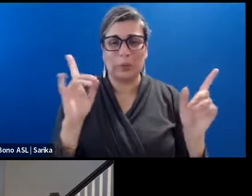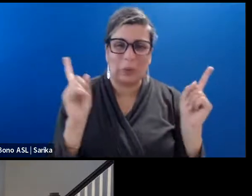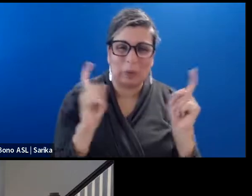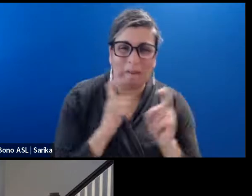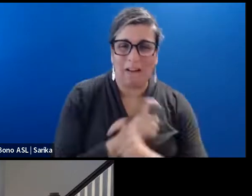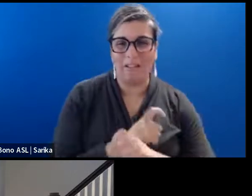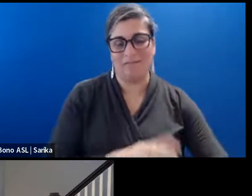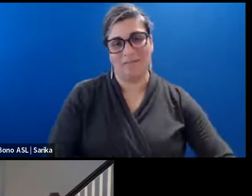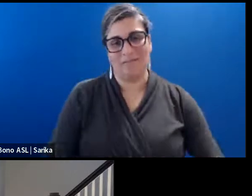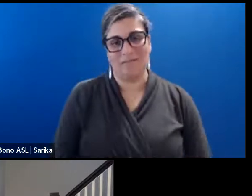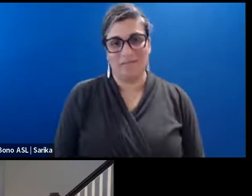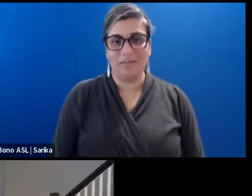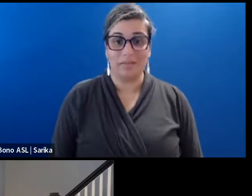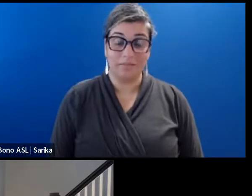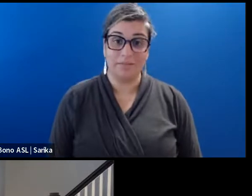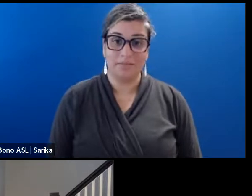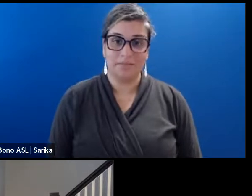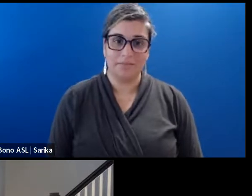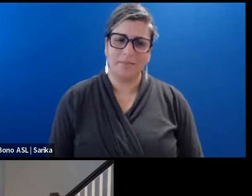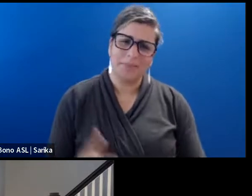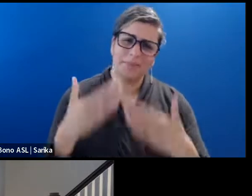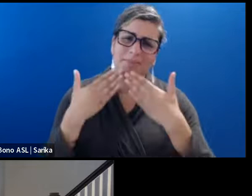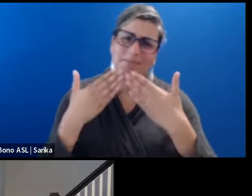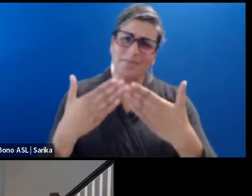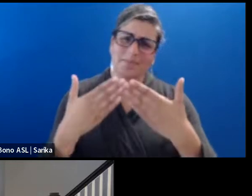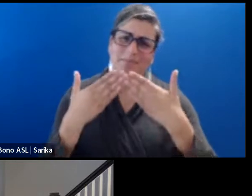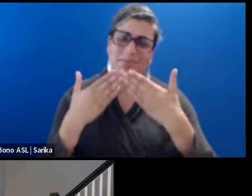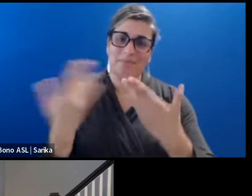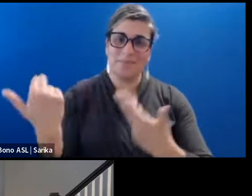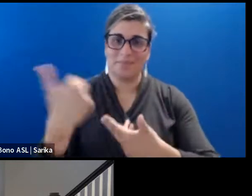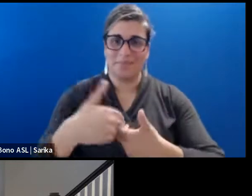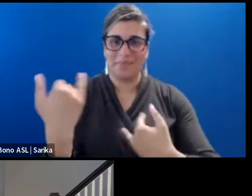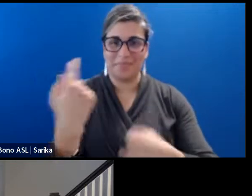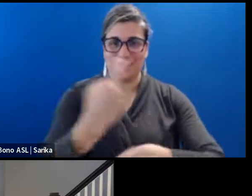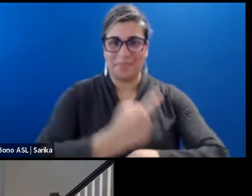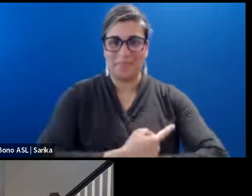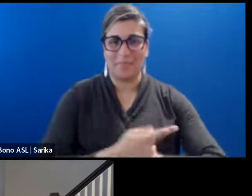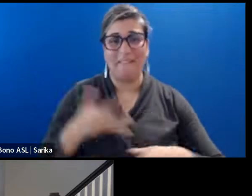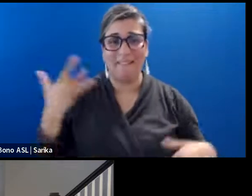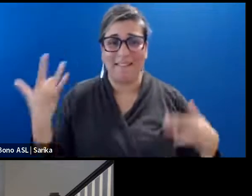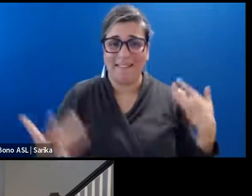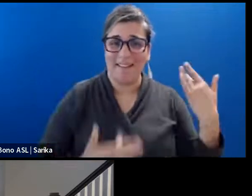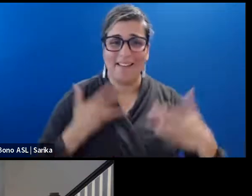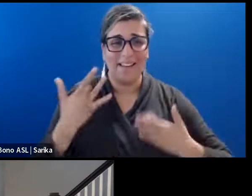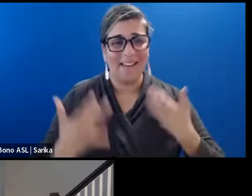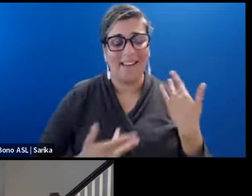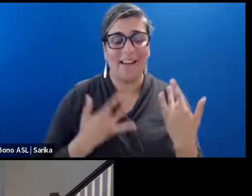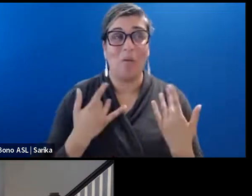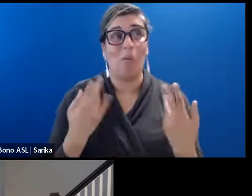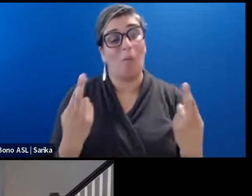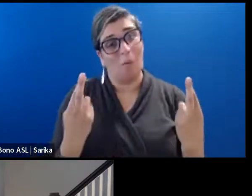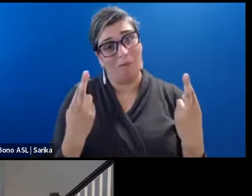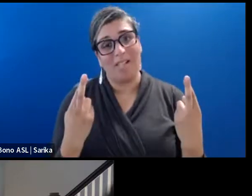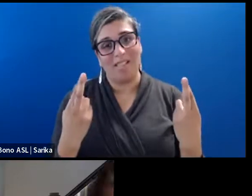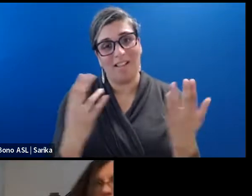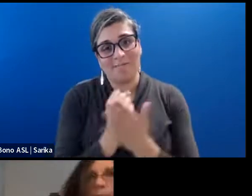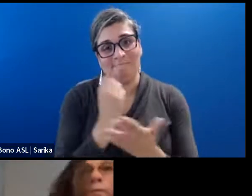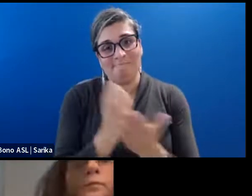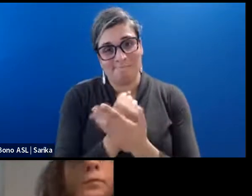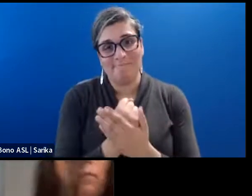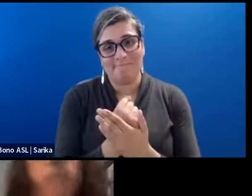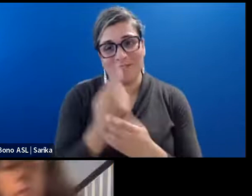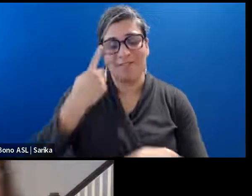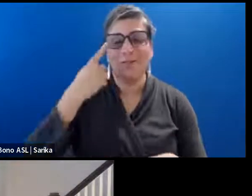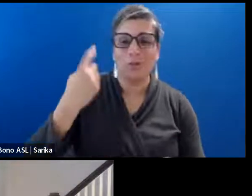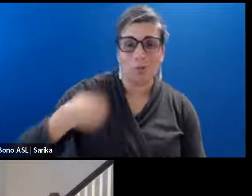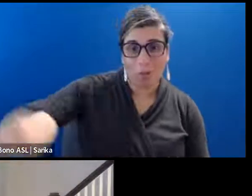So I wanted to thank you for joining us today for this exciting and hopefully useful panel. And we want